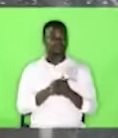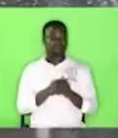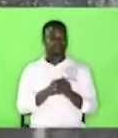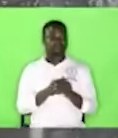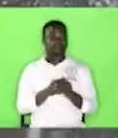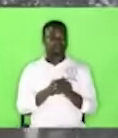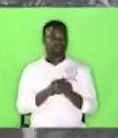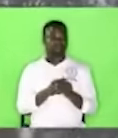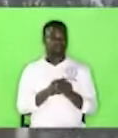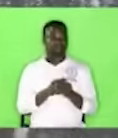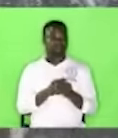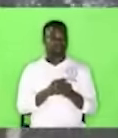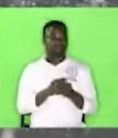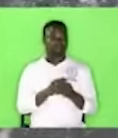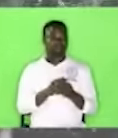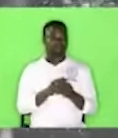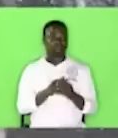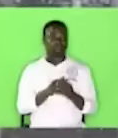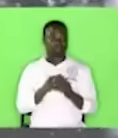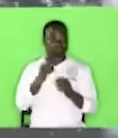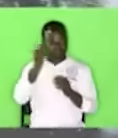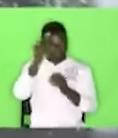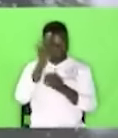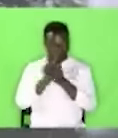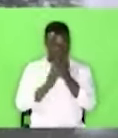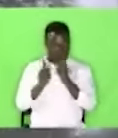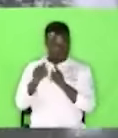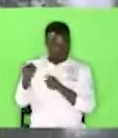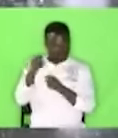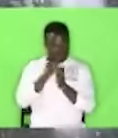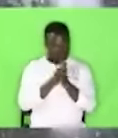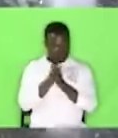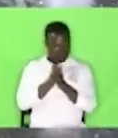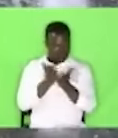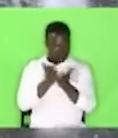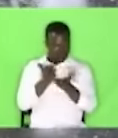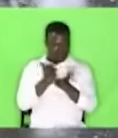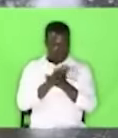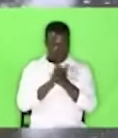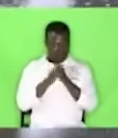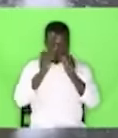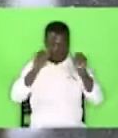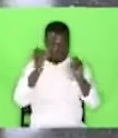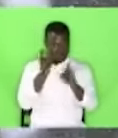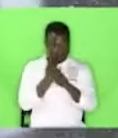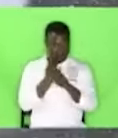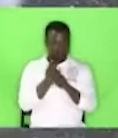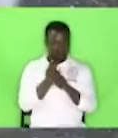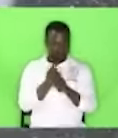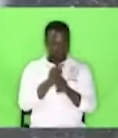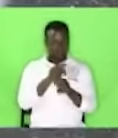some of you are desiring to be the president now let's go to Philippians 2